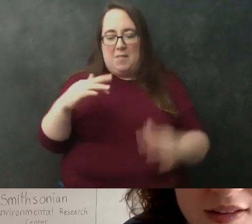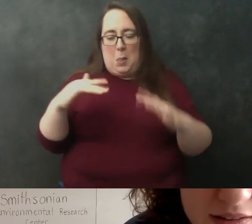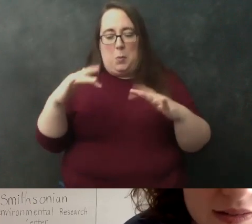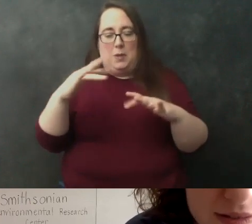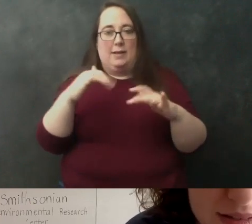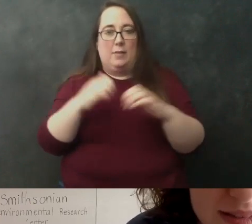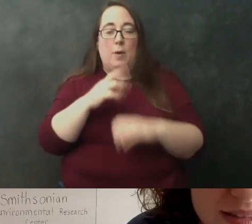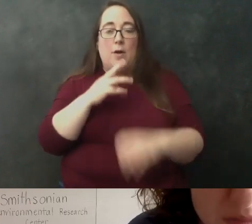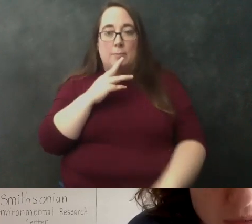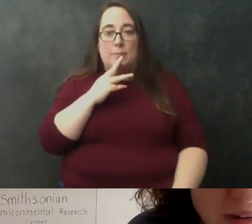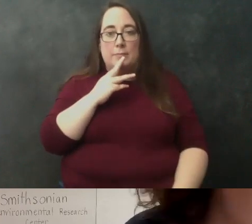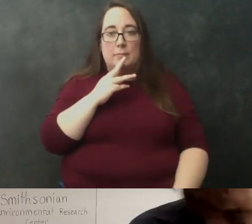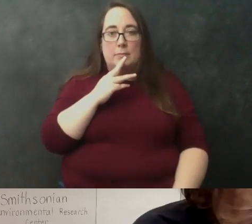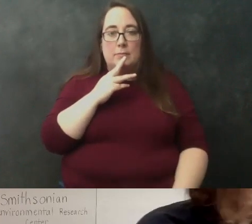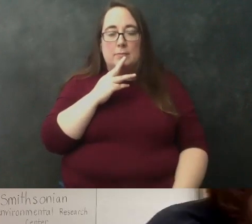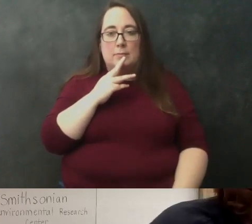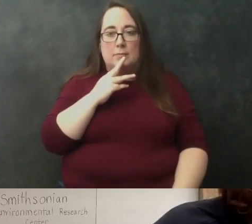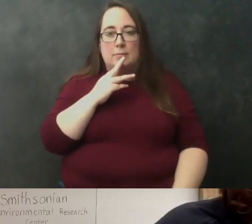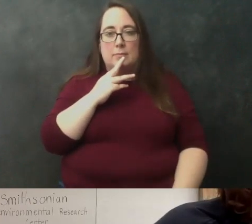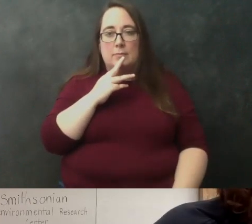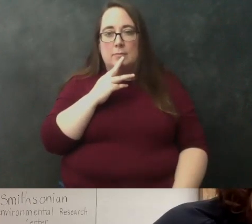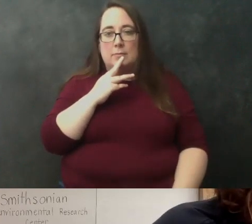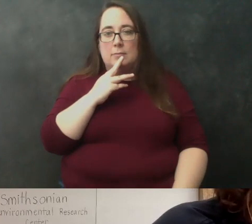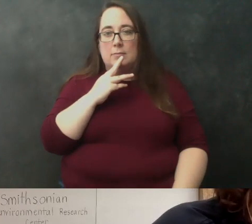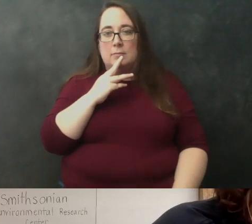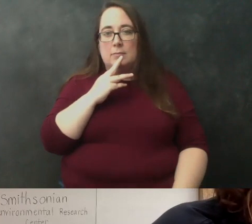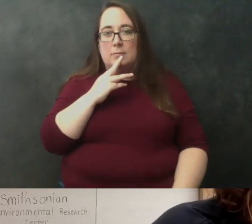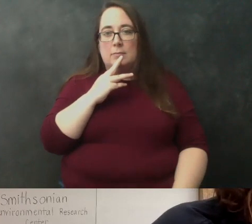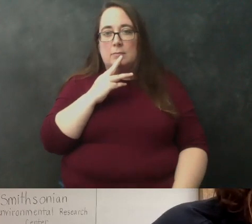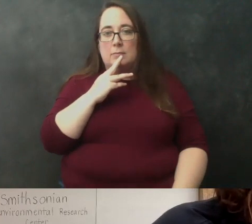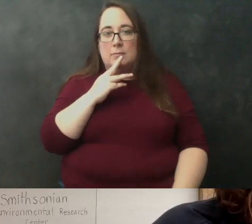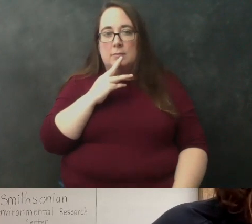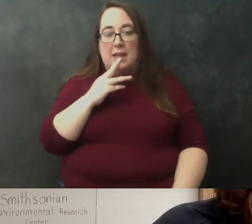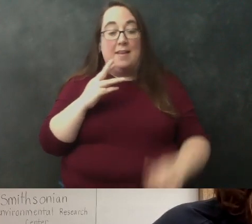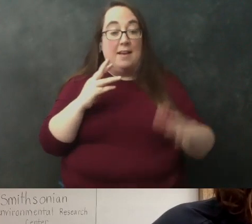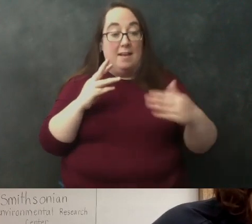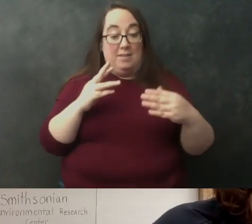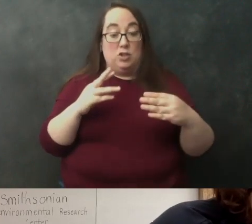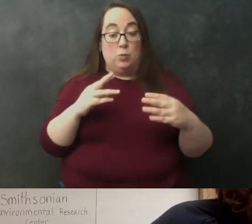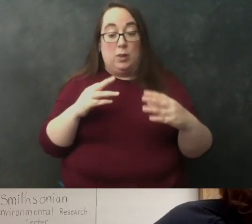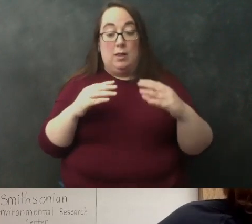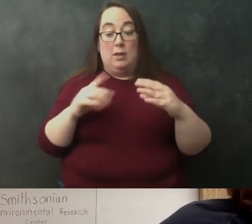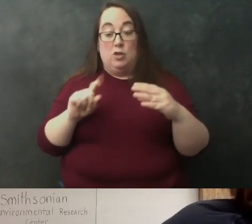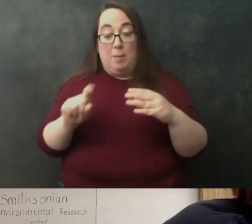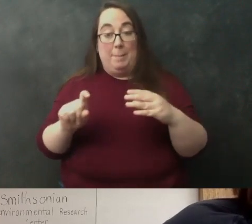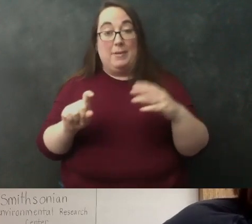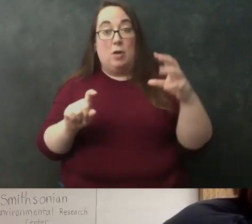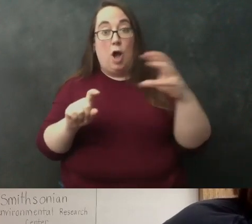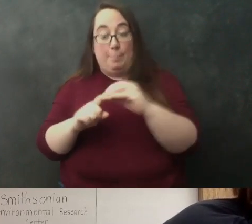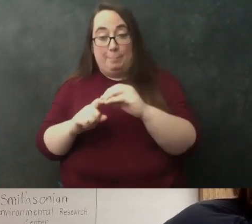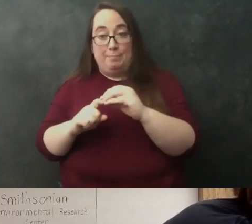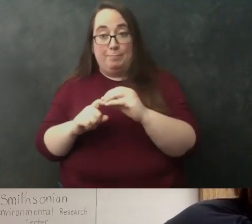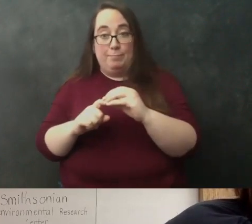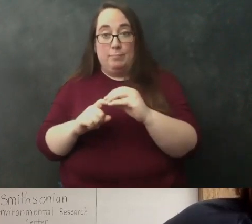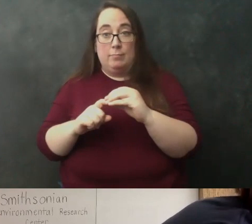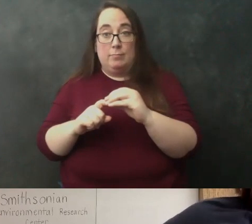okay and then small fish will eat the shrimp oh okay so if shrimp